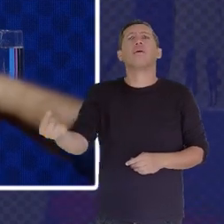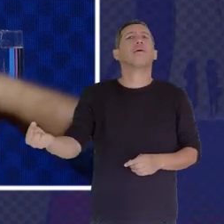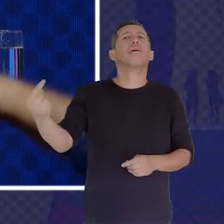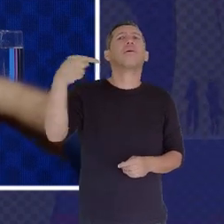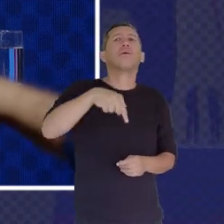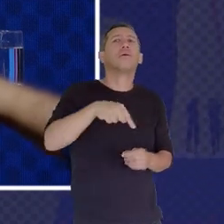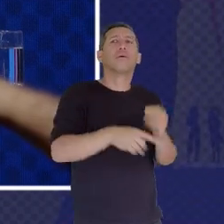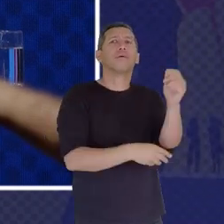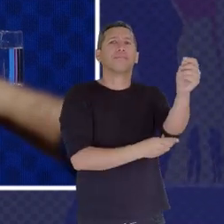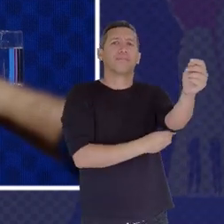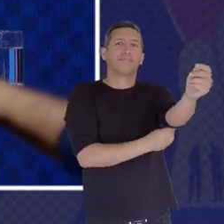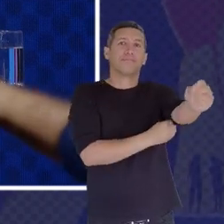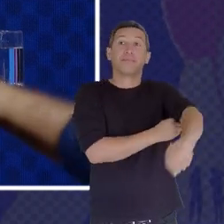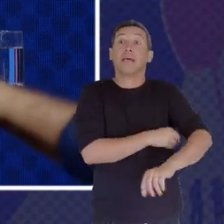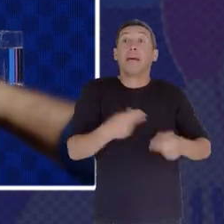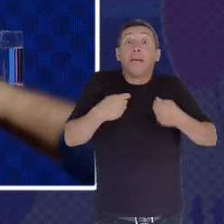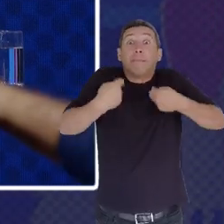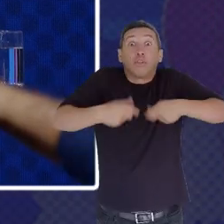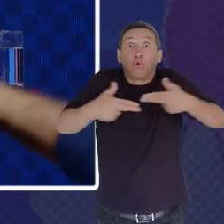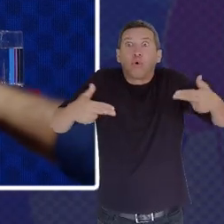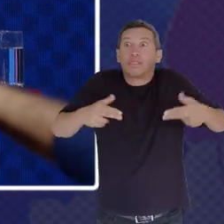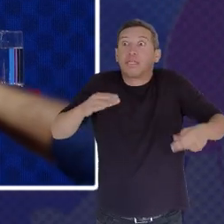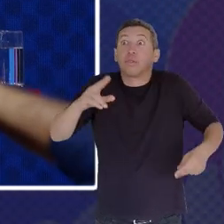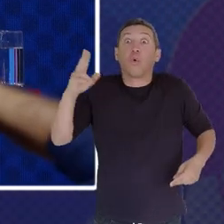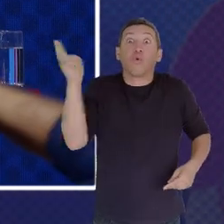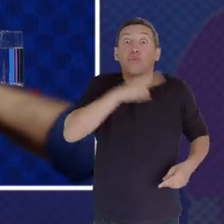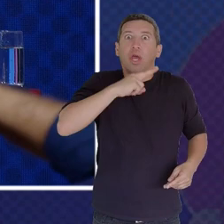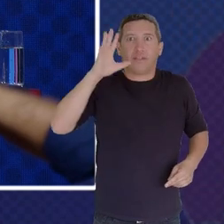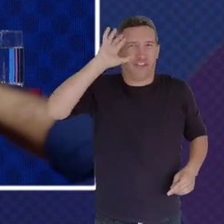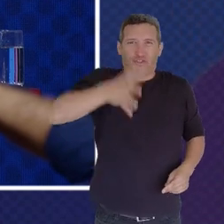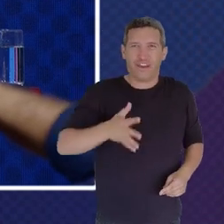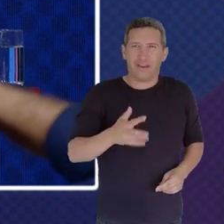Cases Of Agility I I'm Going To Cheat A Little Bit